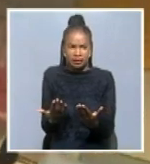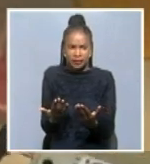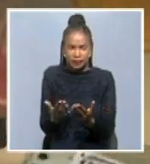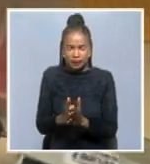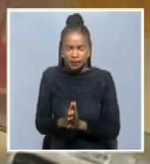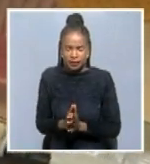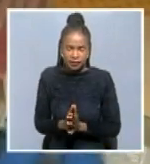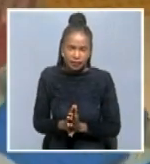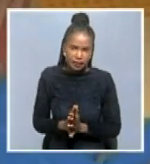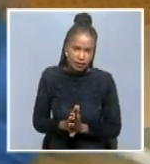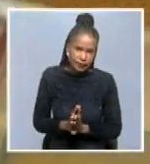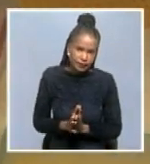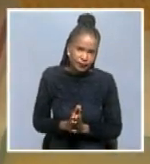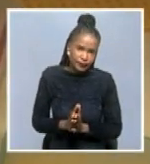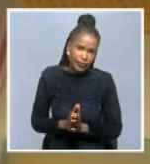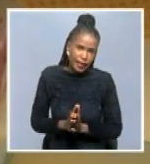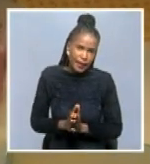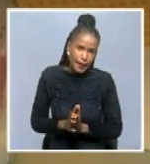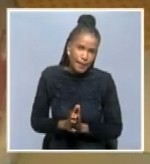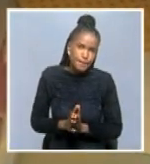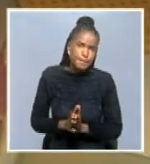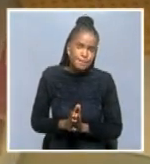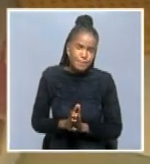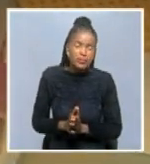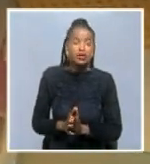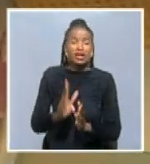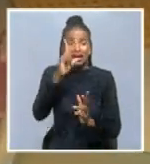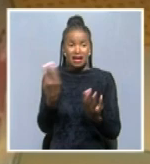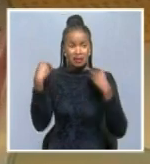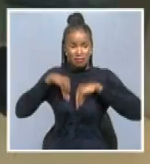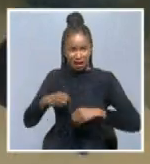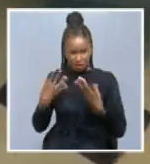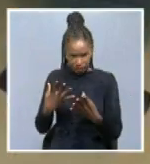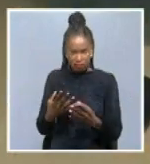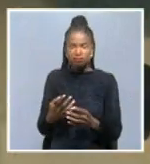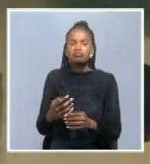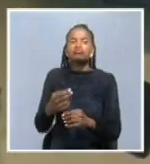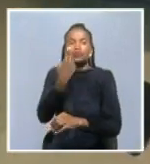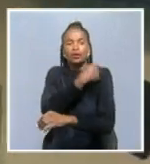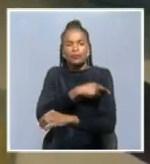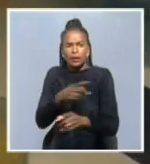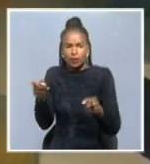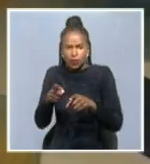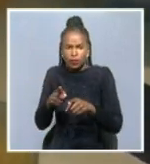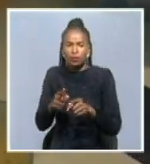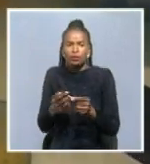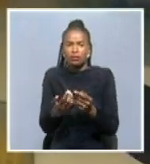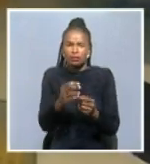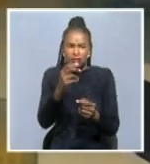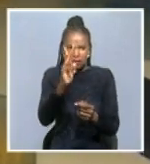have sort of put testing areas or testing venues. How long